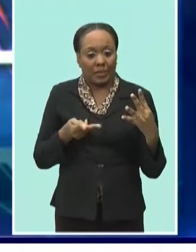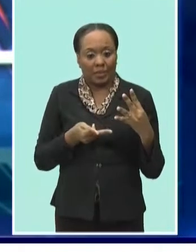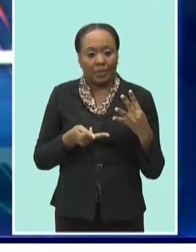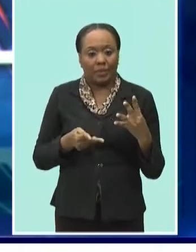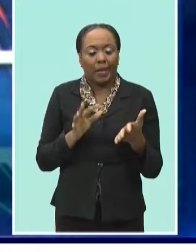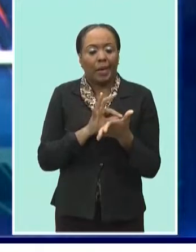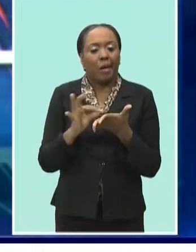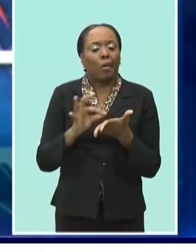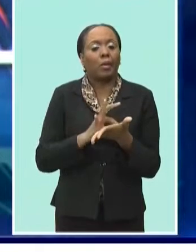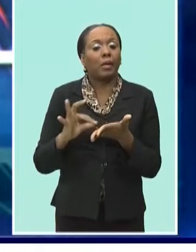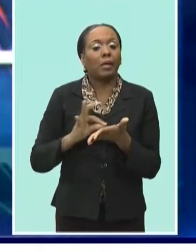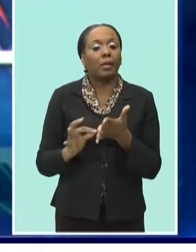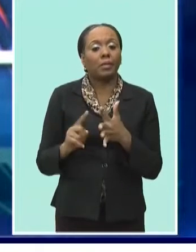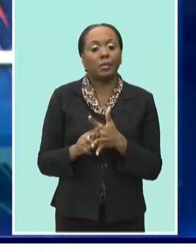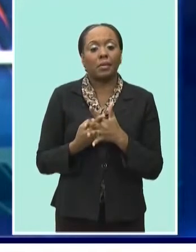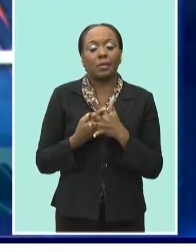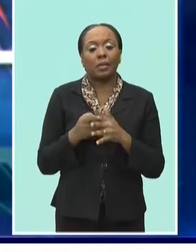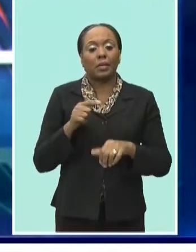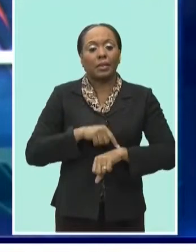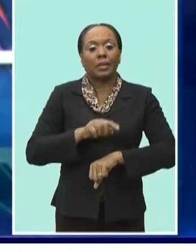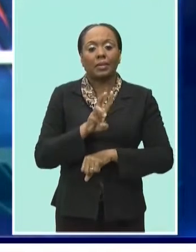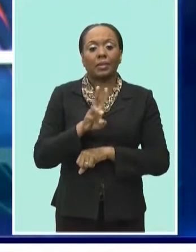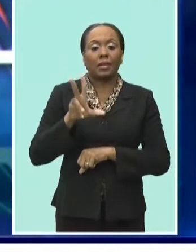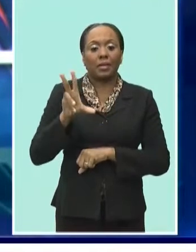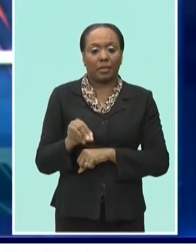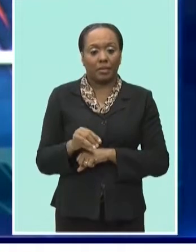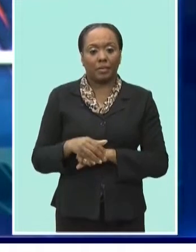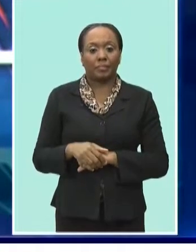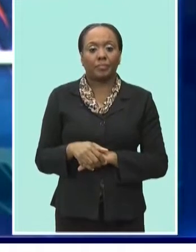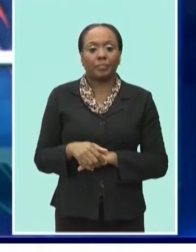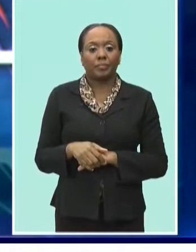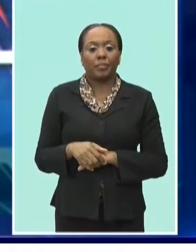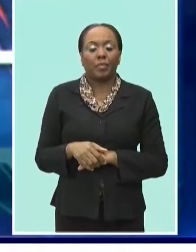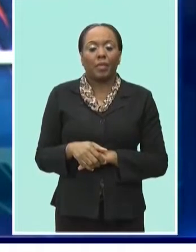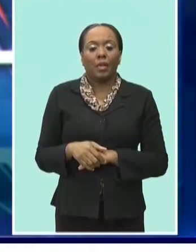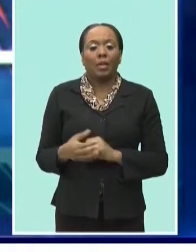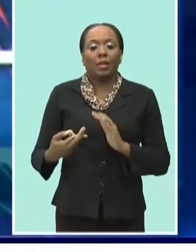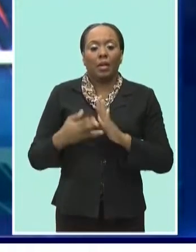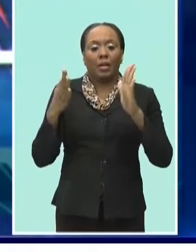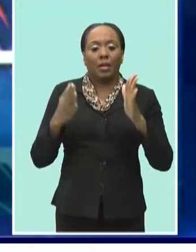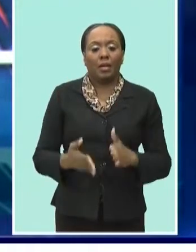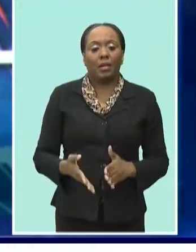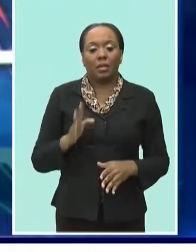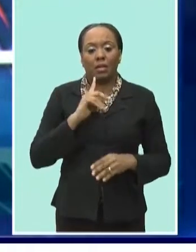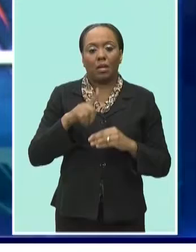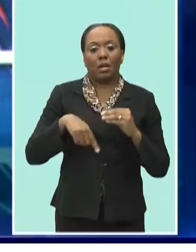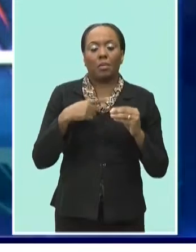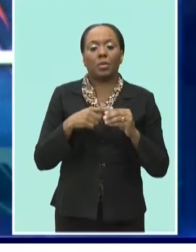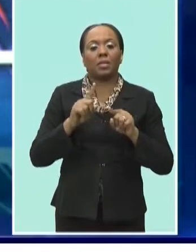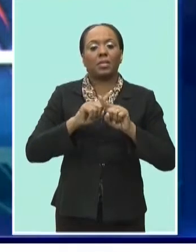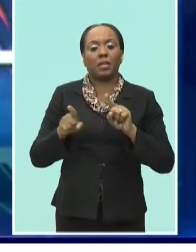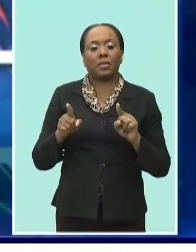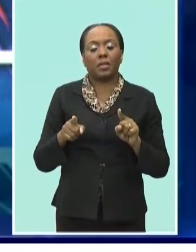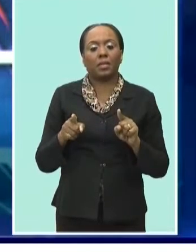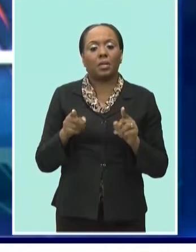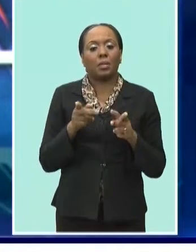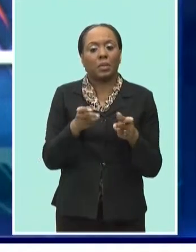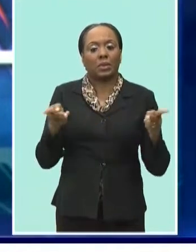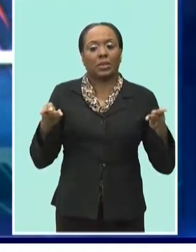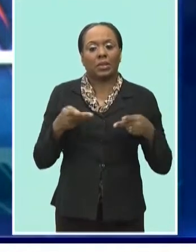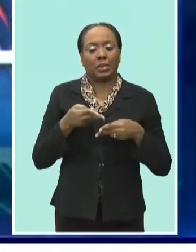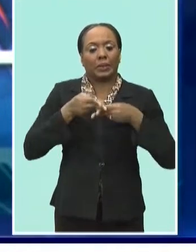was set to get started at 6.30 this evening. General Secretary Herbert Gittins gave an overview of the positions that are being